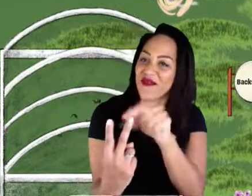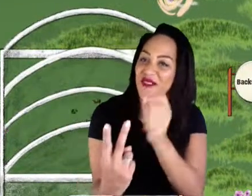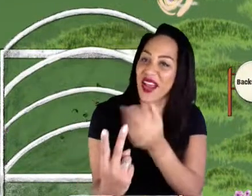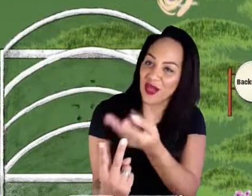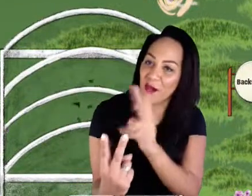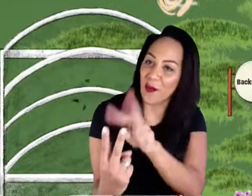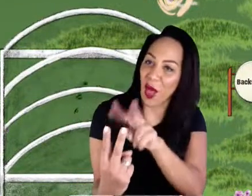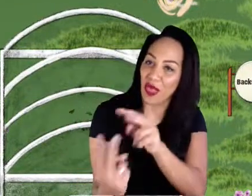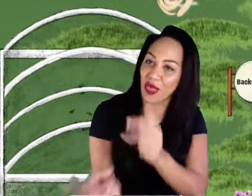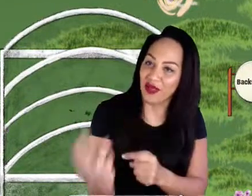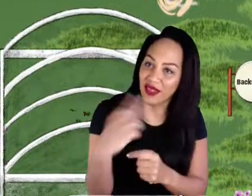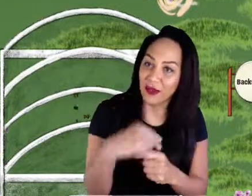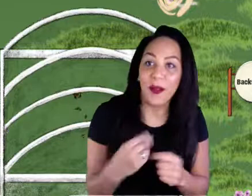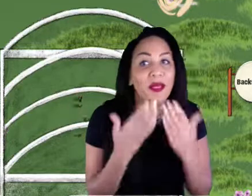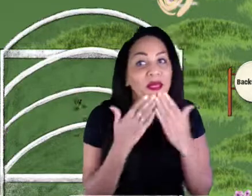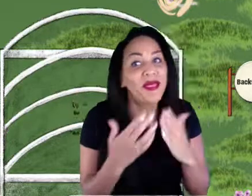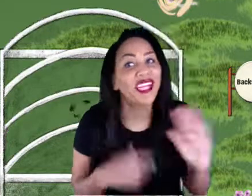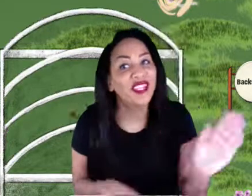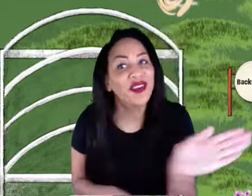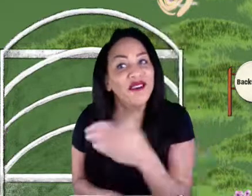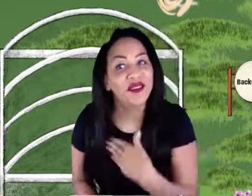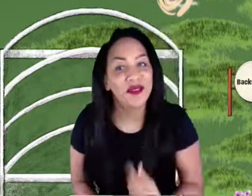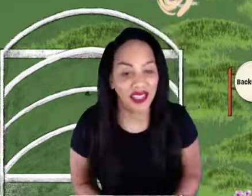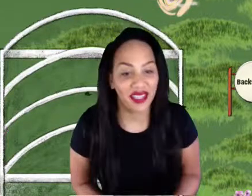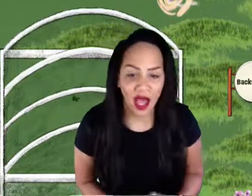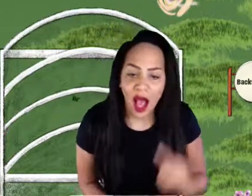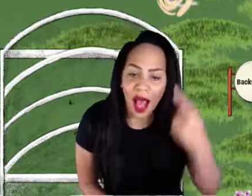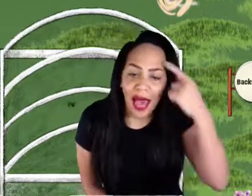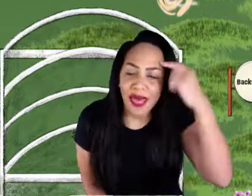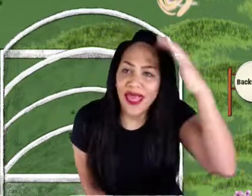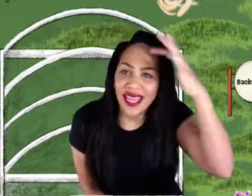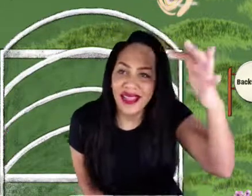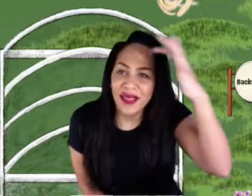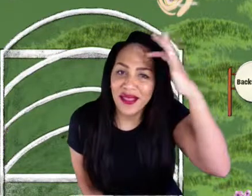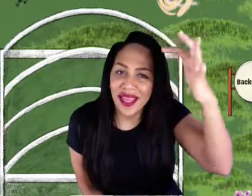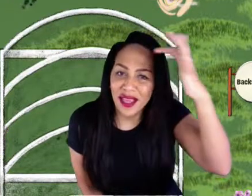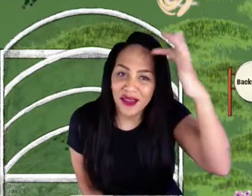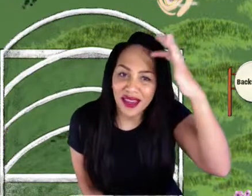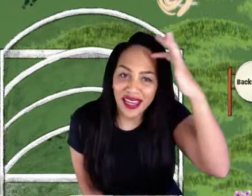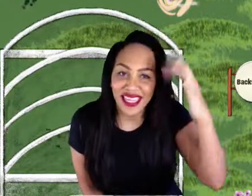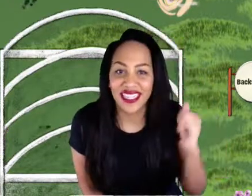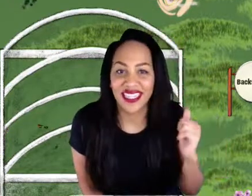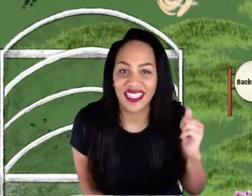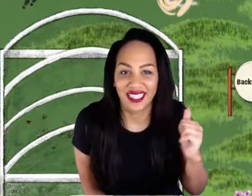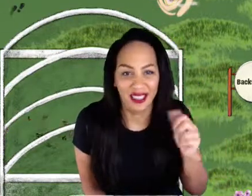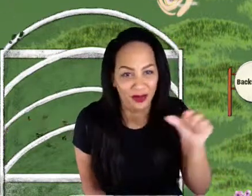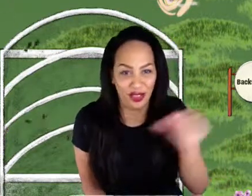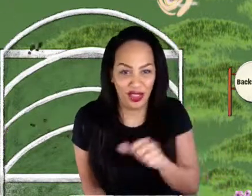Thanks, everyone. I think, in theory, we should have swapped that right and I should have tried to run away from you.